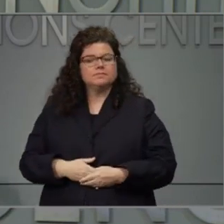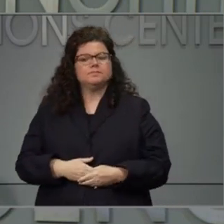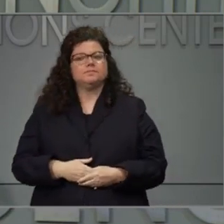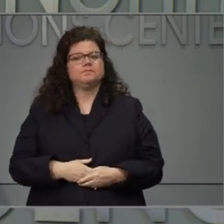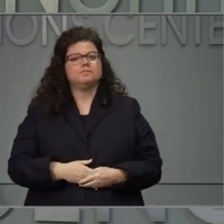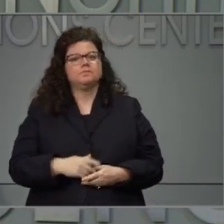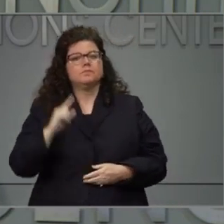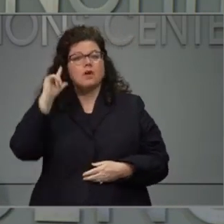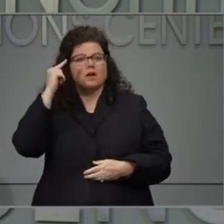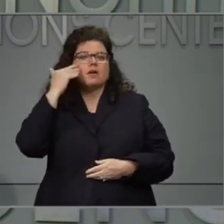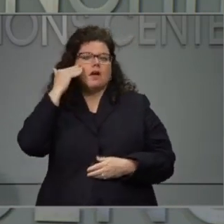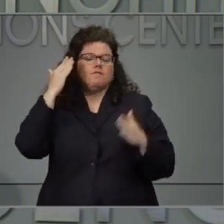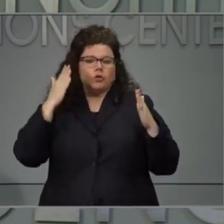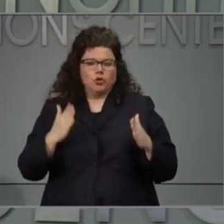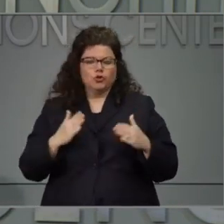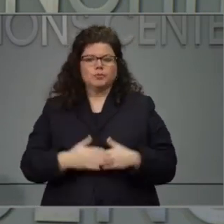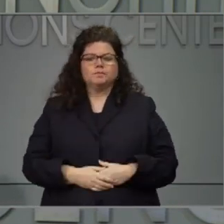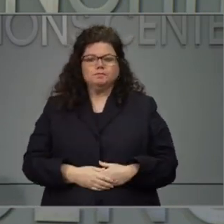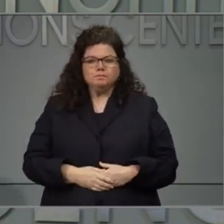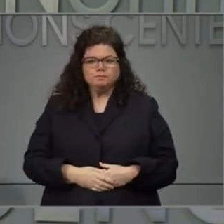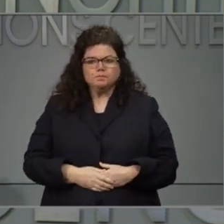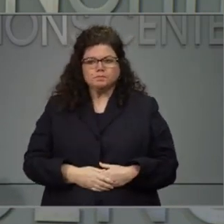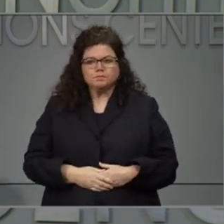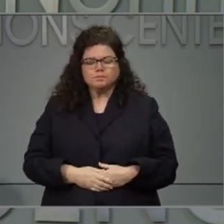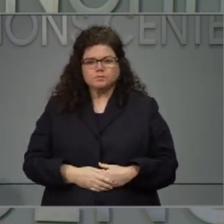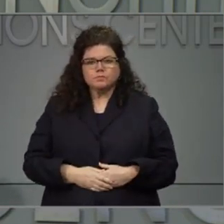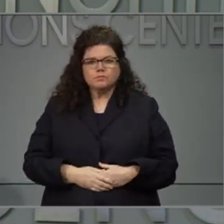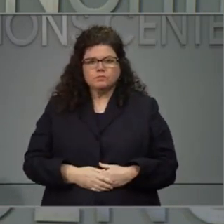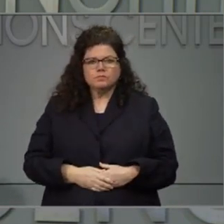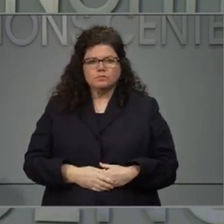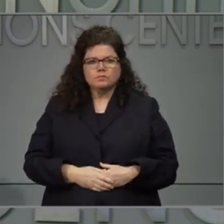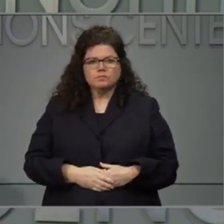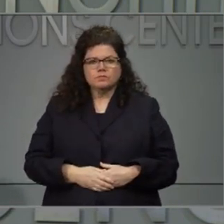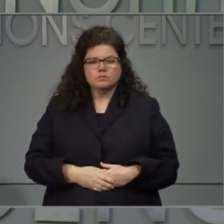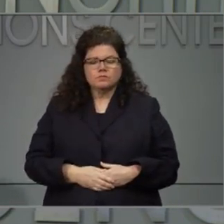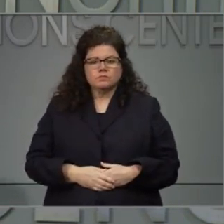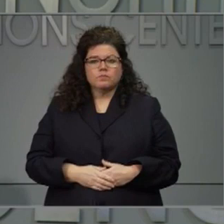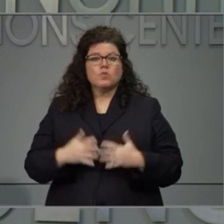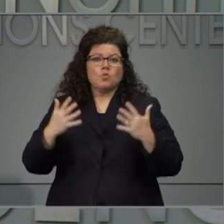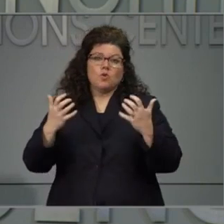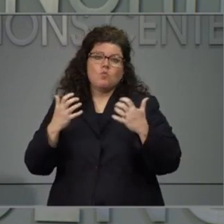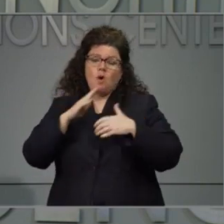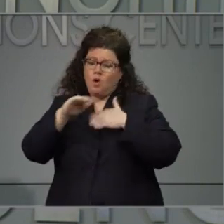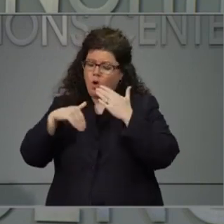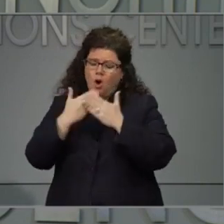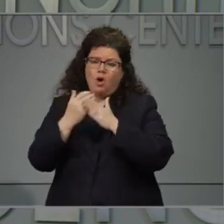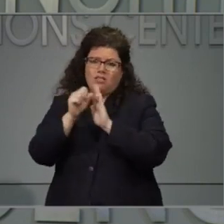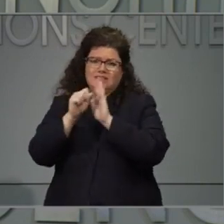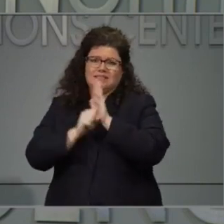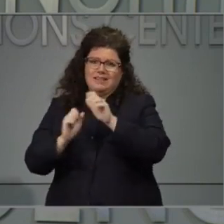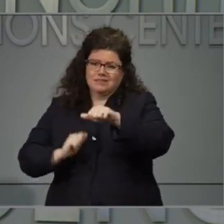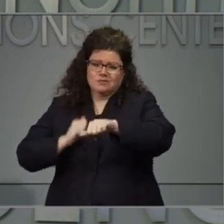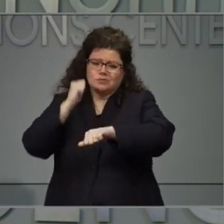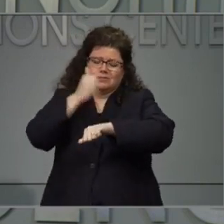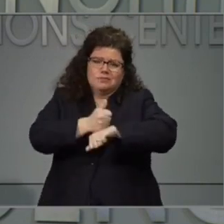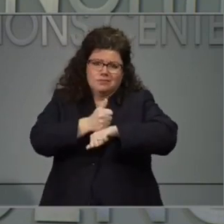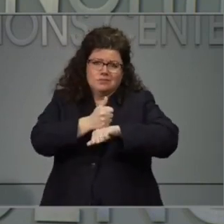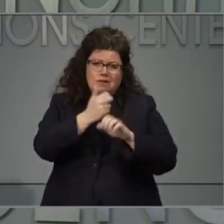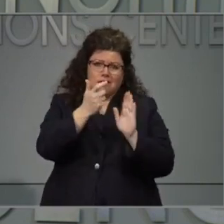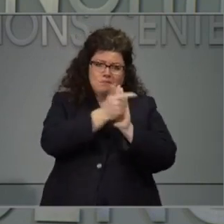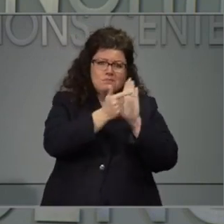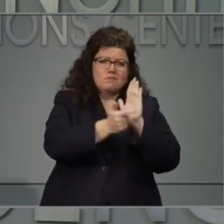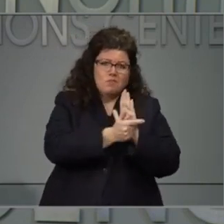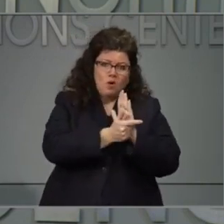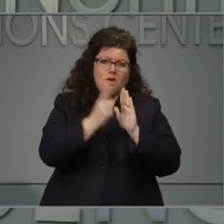every single state to impose interventions like stay at home orders. And I think